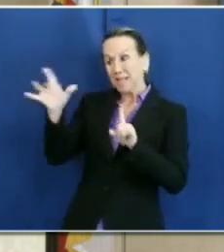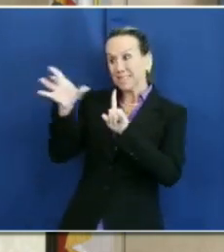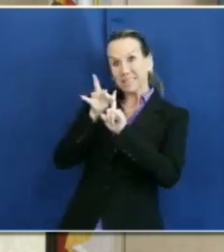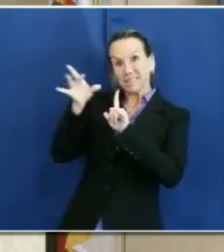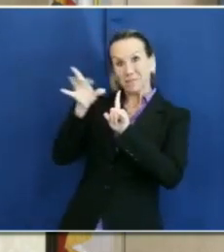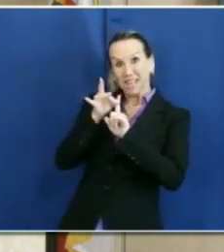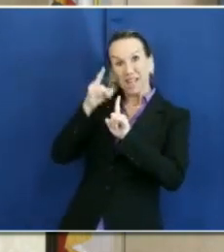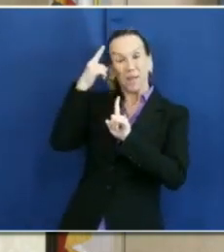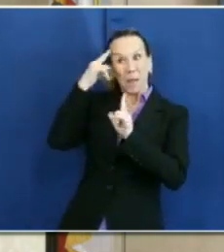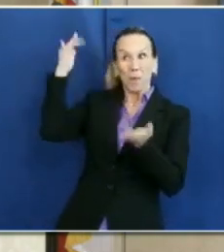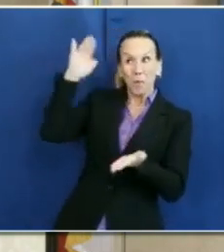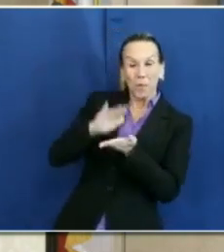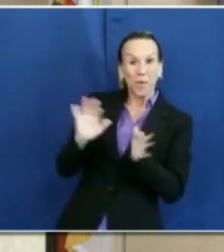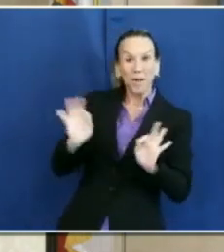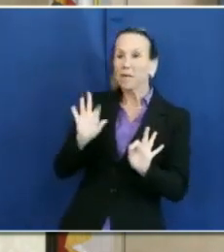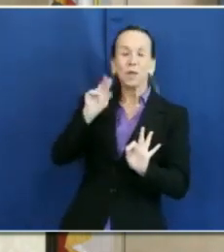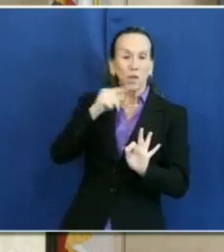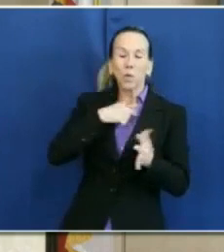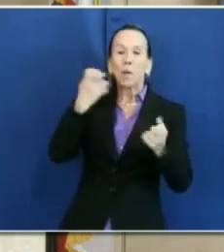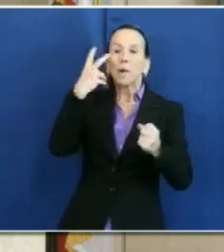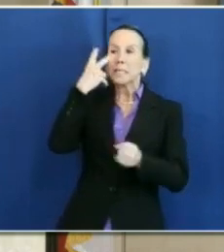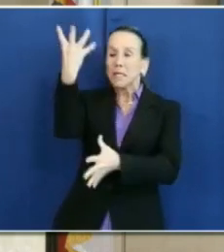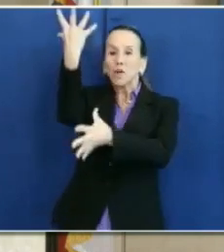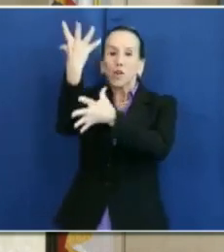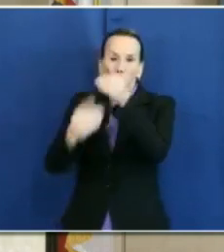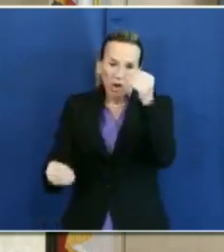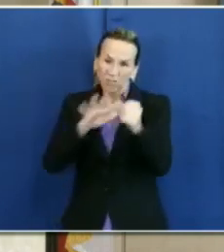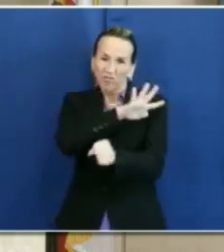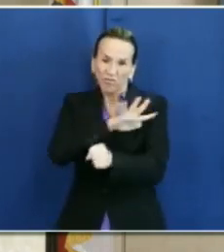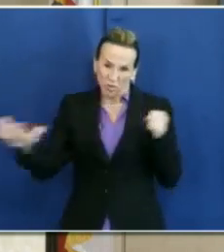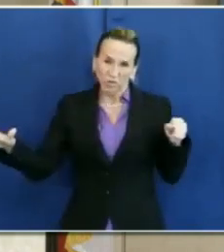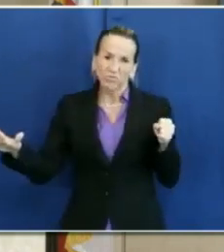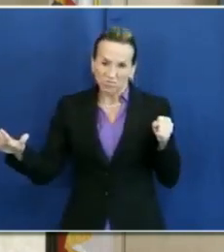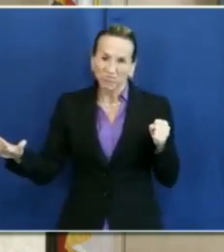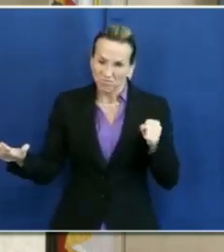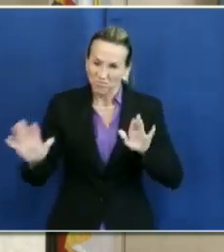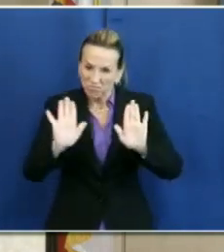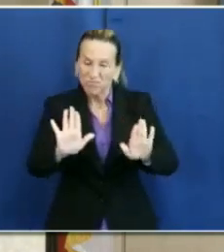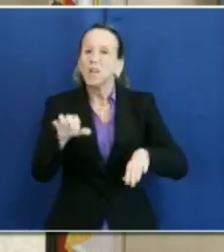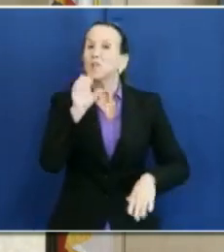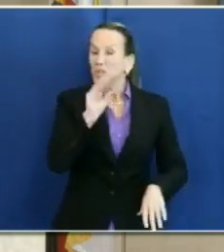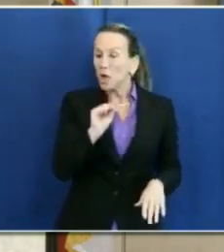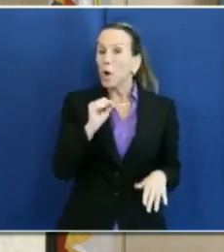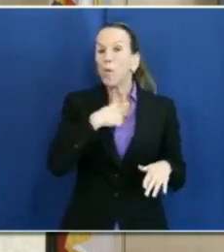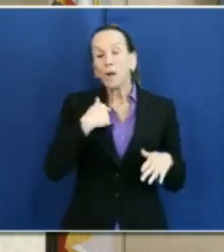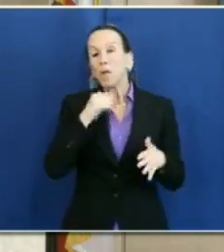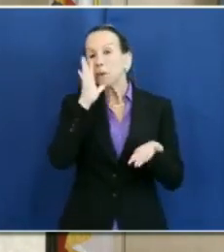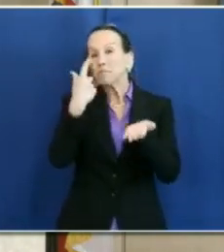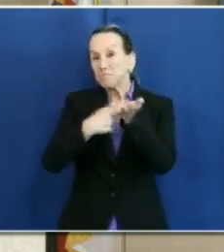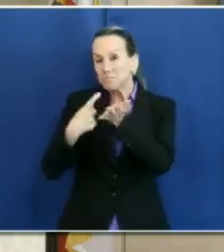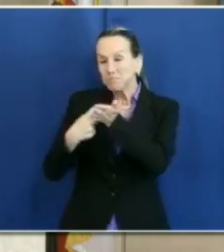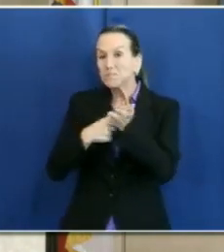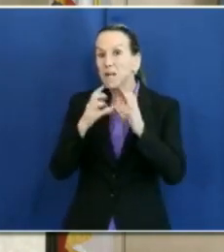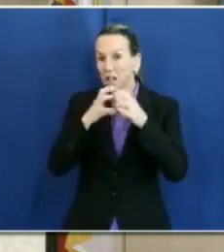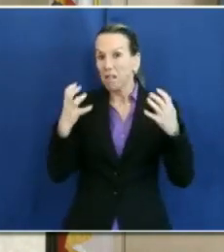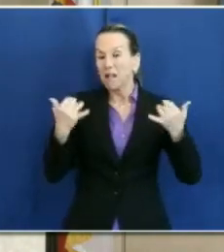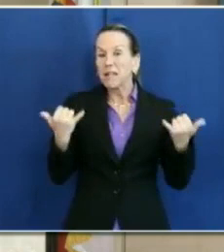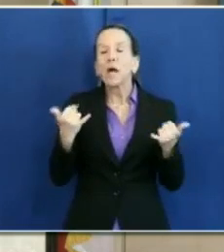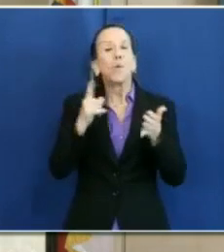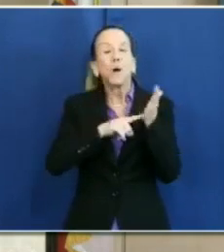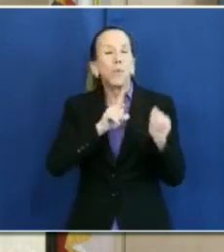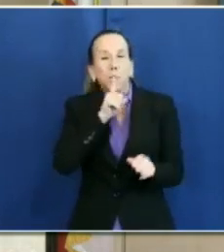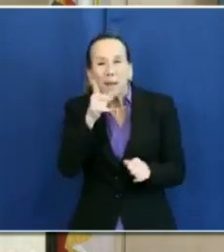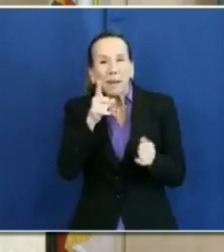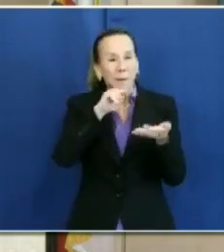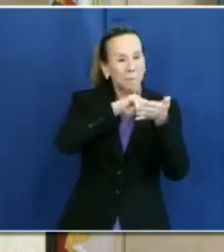virus. We know there are going to be a lot of questions about this and what we're going to talk about, what it means, and really